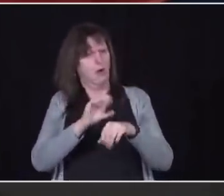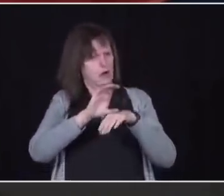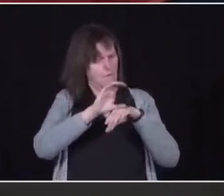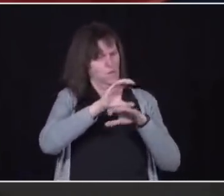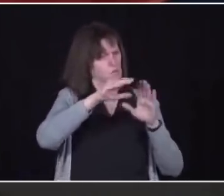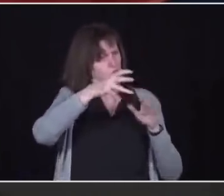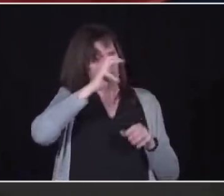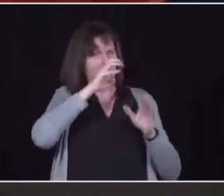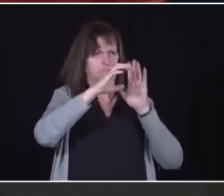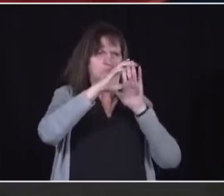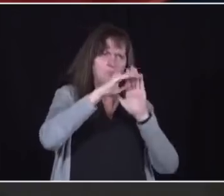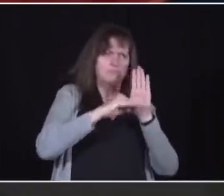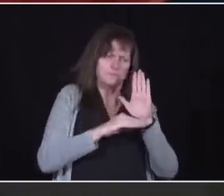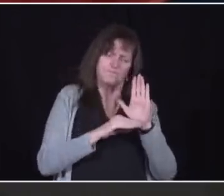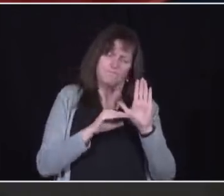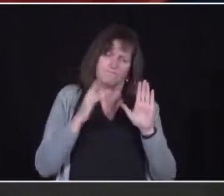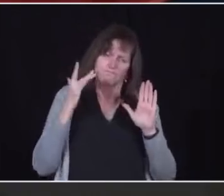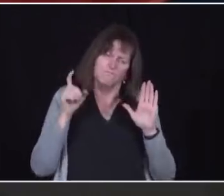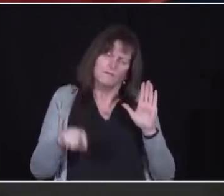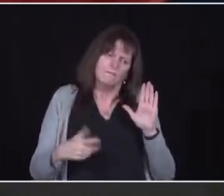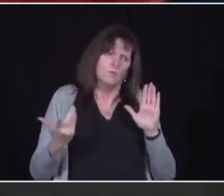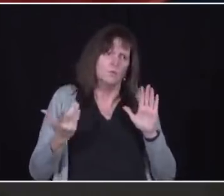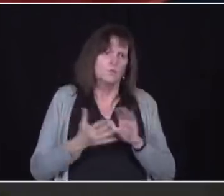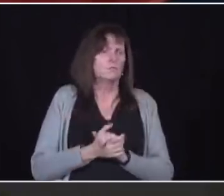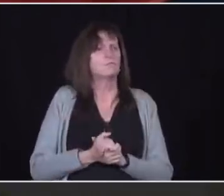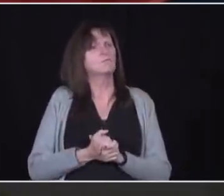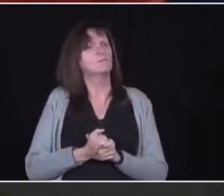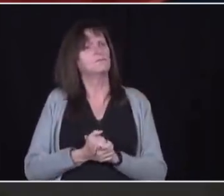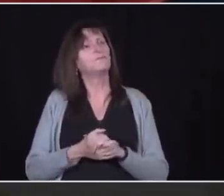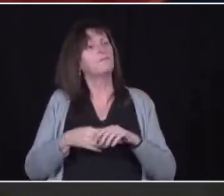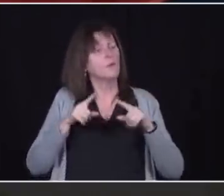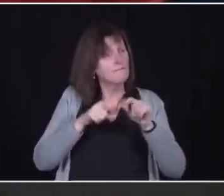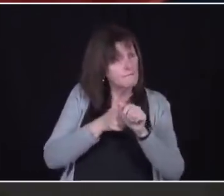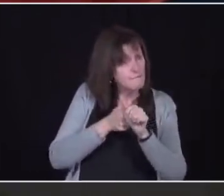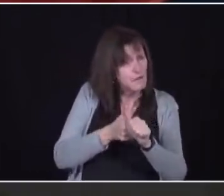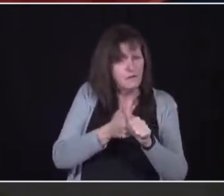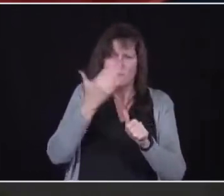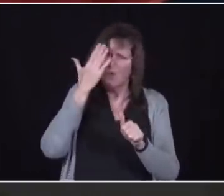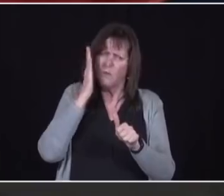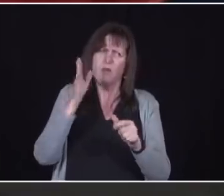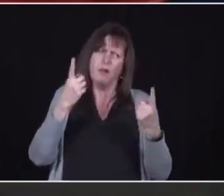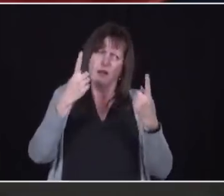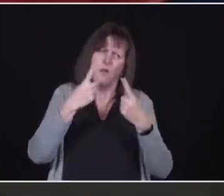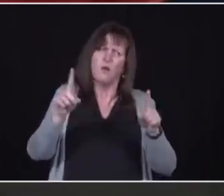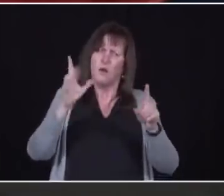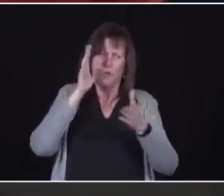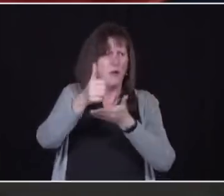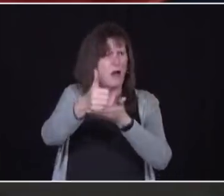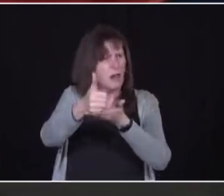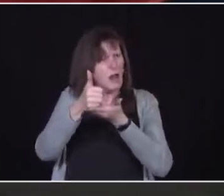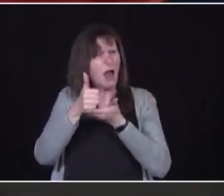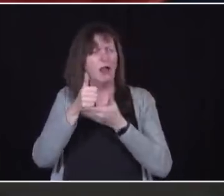We know that when they are followed, these measures work. They reduce mobility. They mobility. And they do